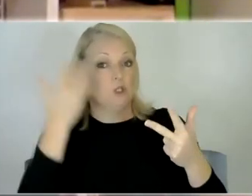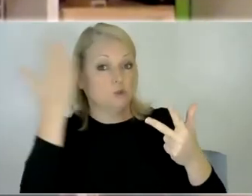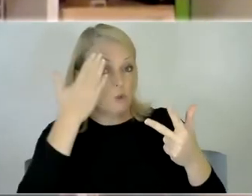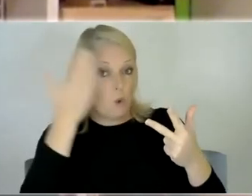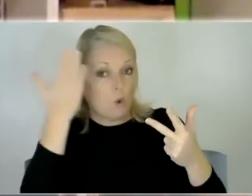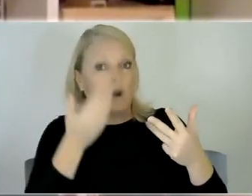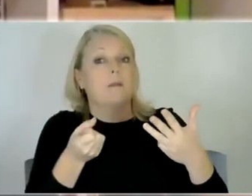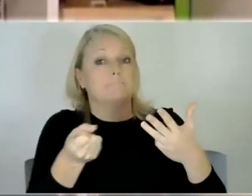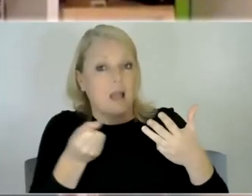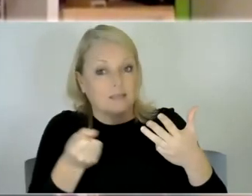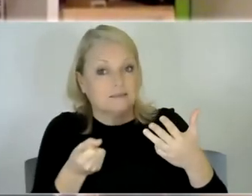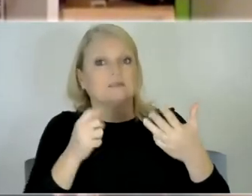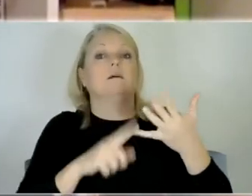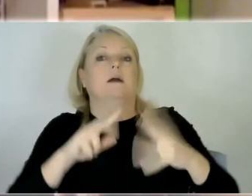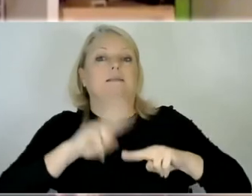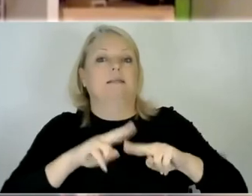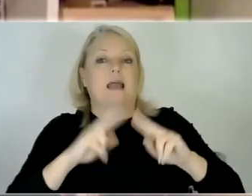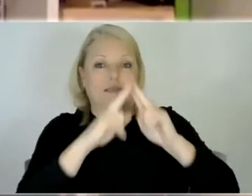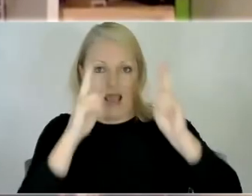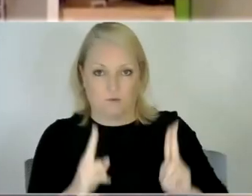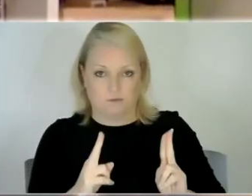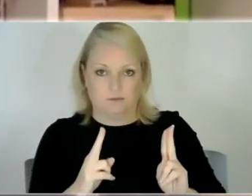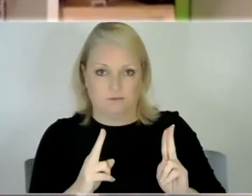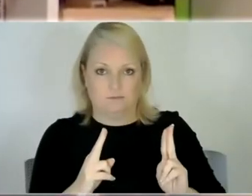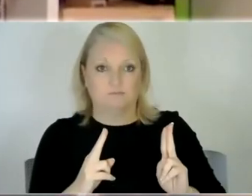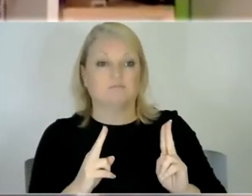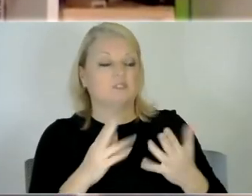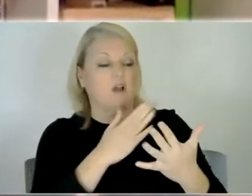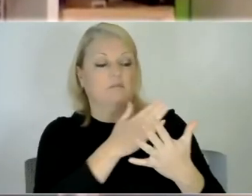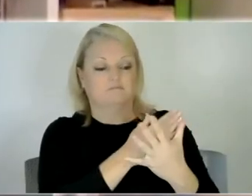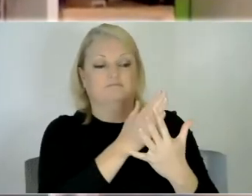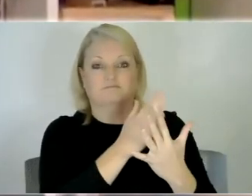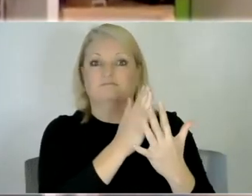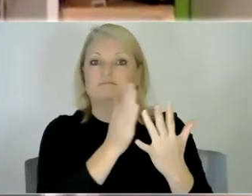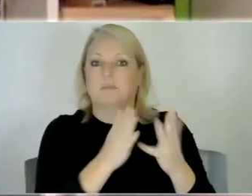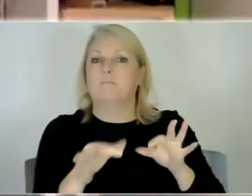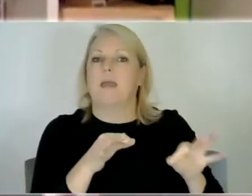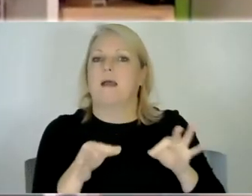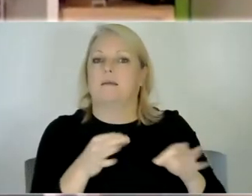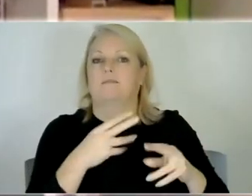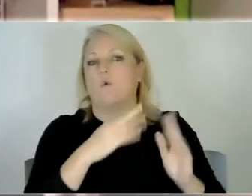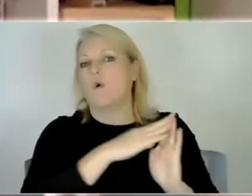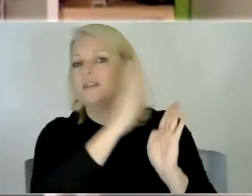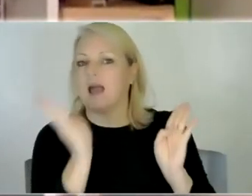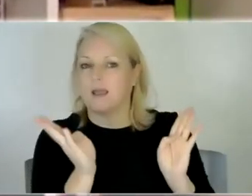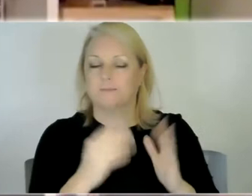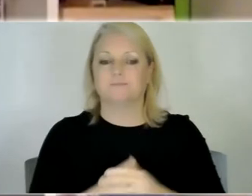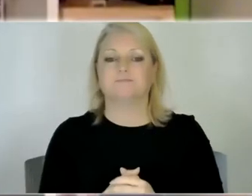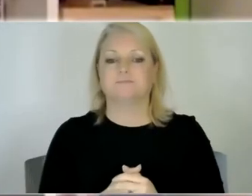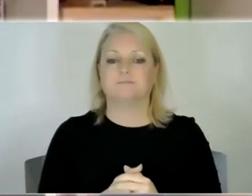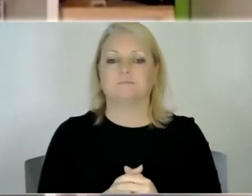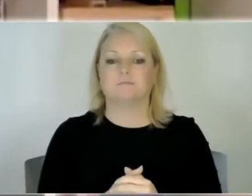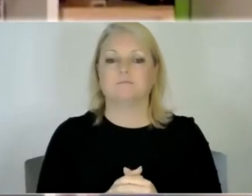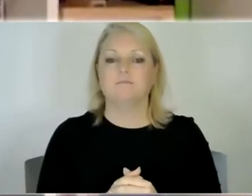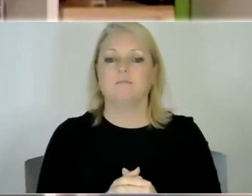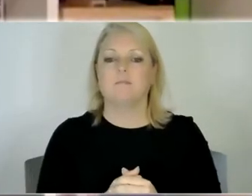daddy's house and then you know that's how he's planned his day then he he knows what's going on so yeah